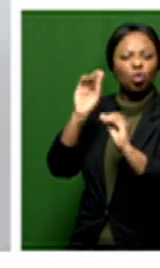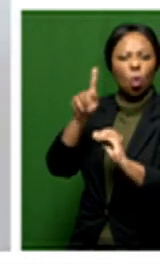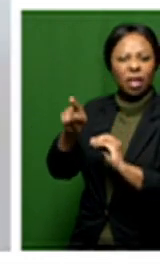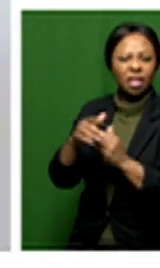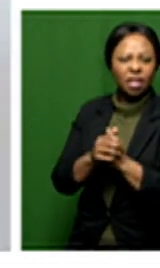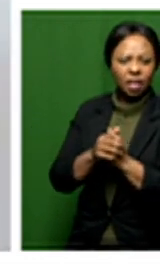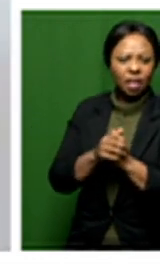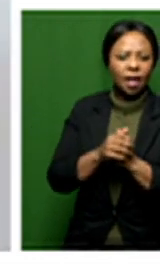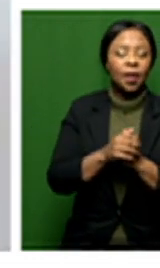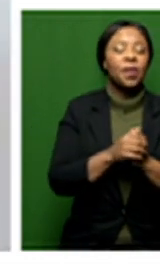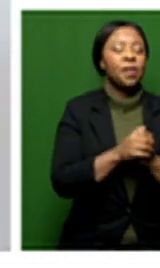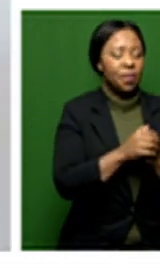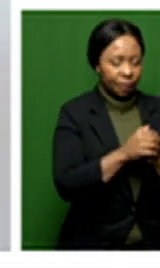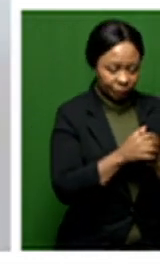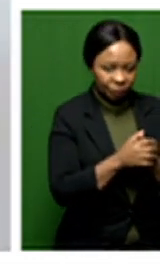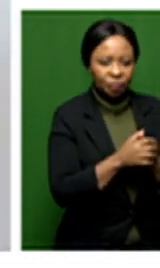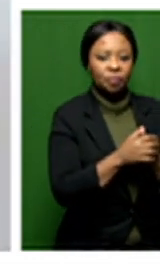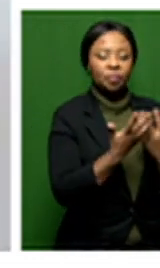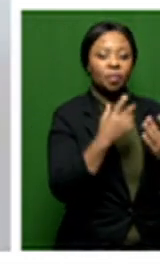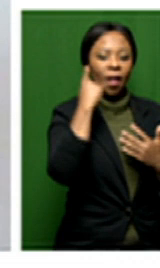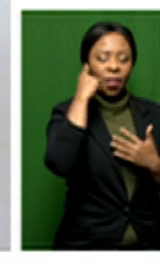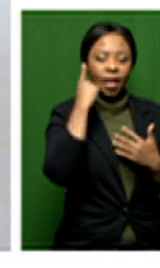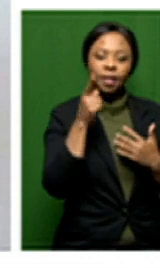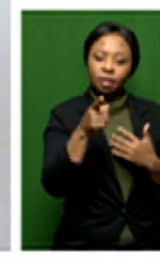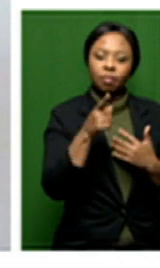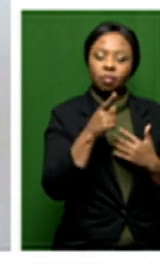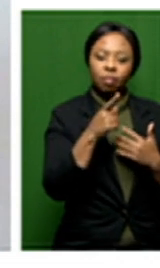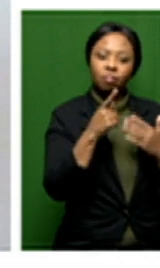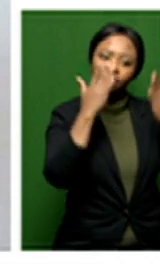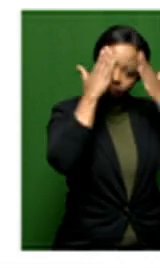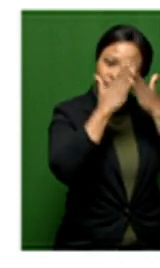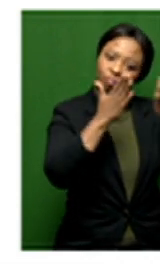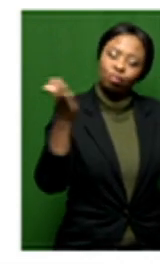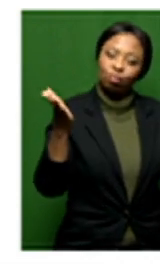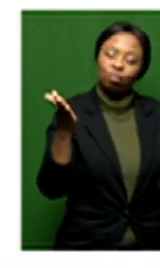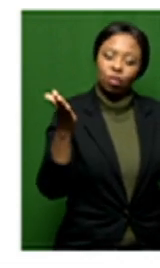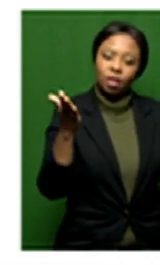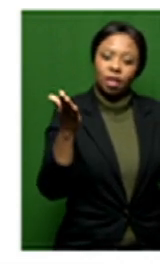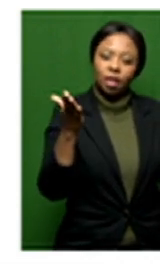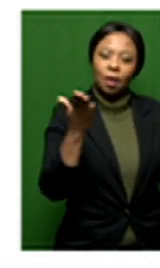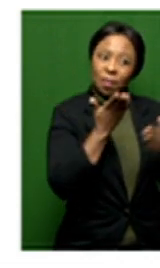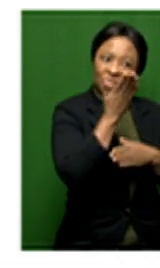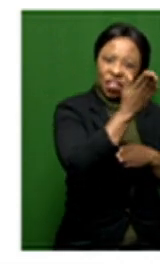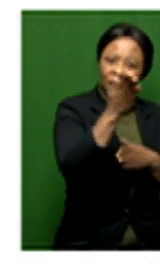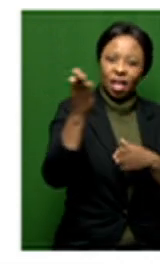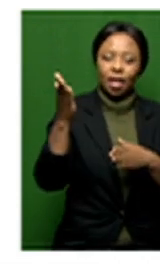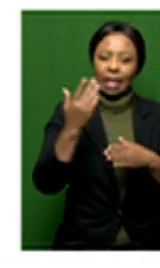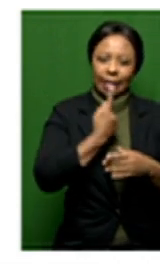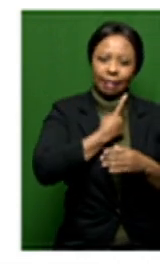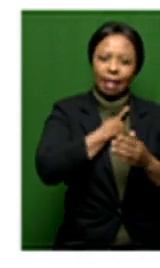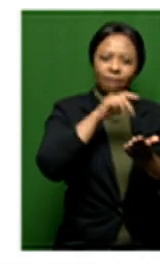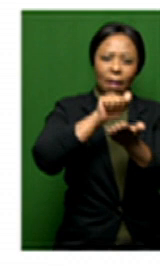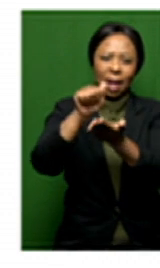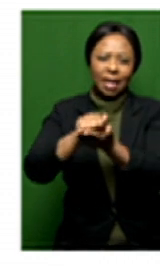Well, I think that putting yourself out there as an artist and trying to market yourself